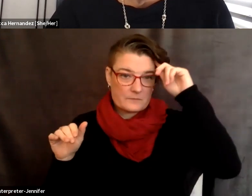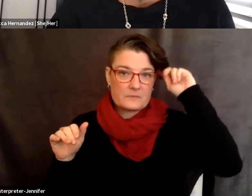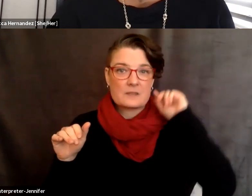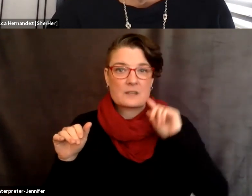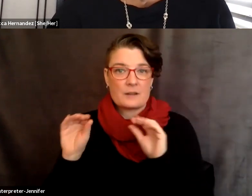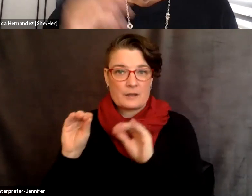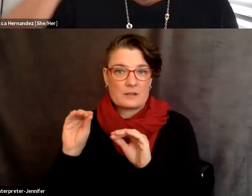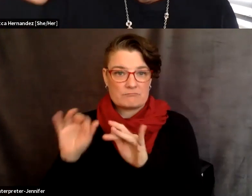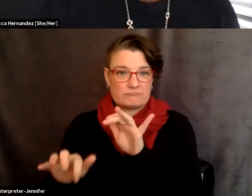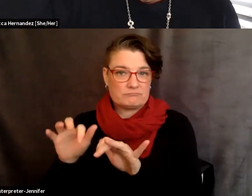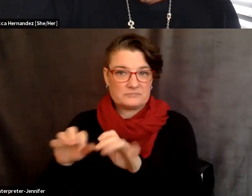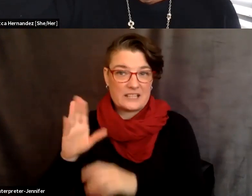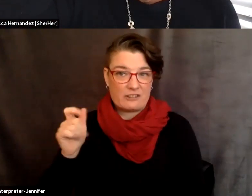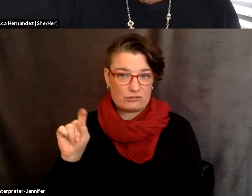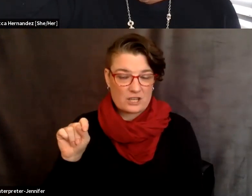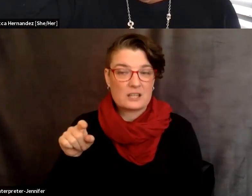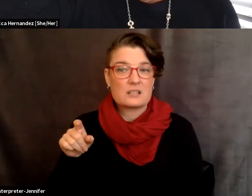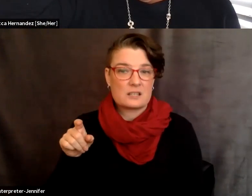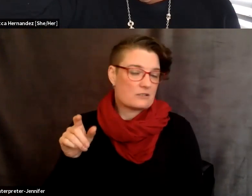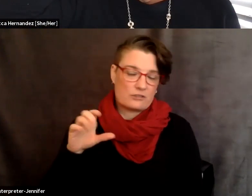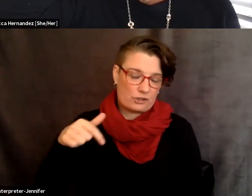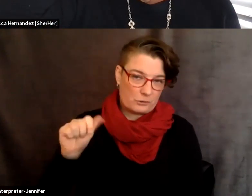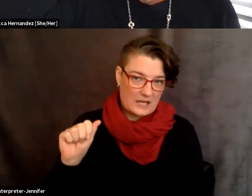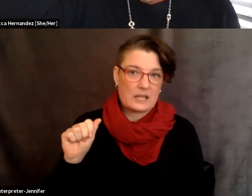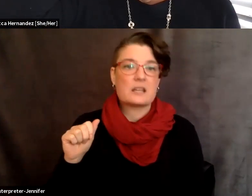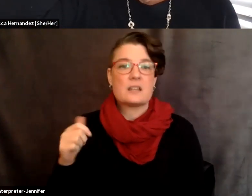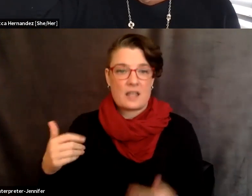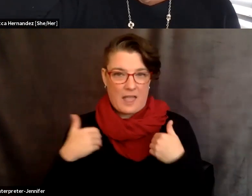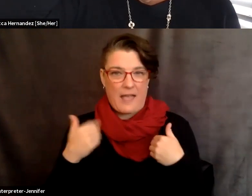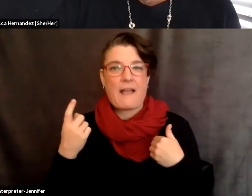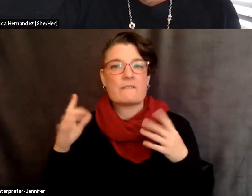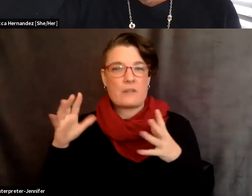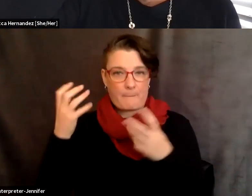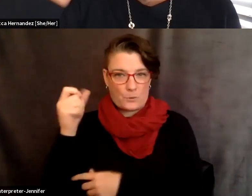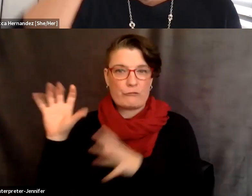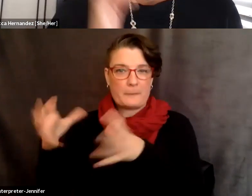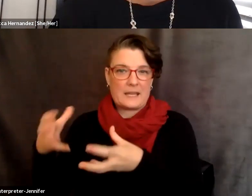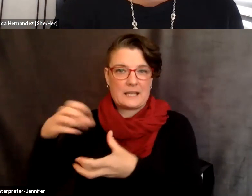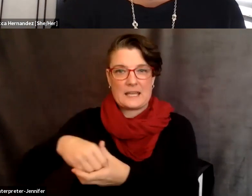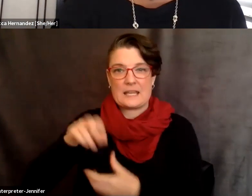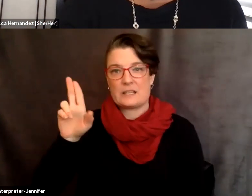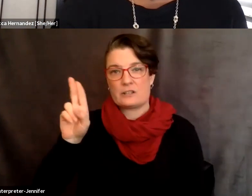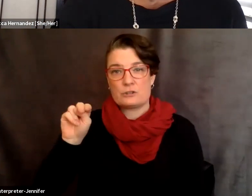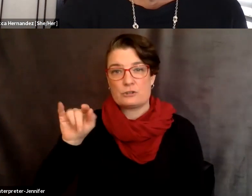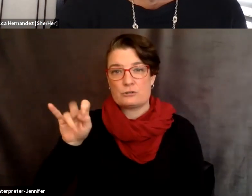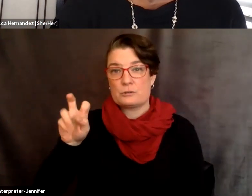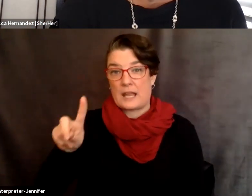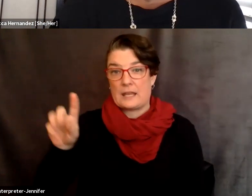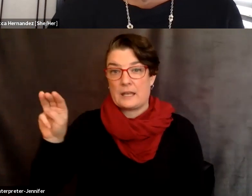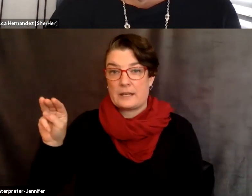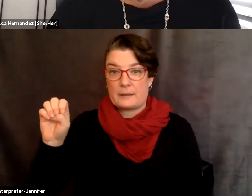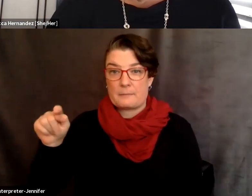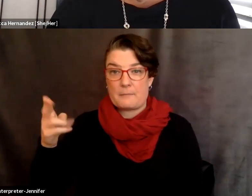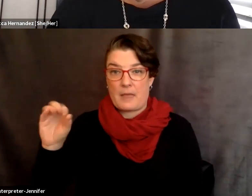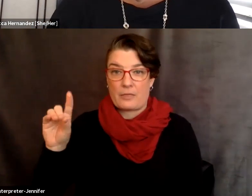put in the, uh, chat that there are in the Q and a, that there is a movement among United Methodists, which is now in process of